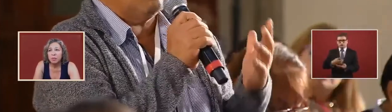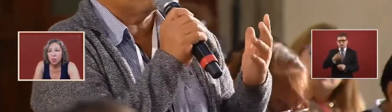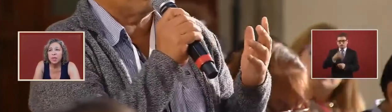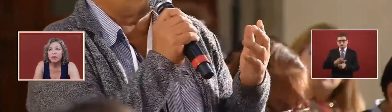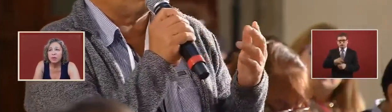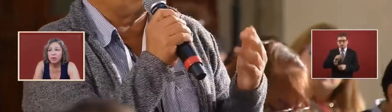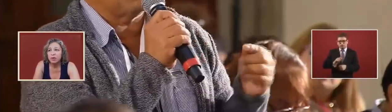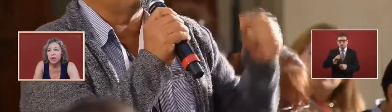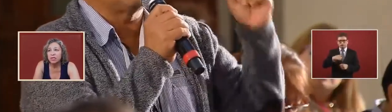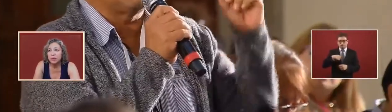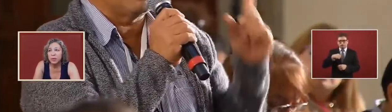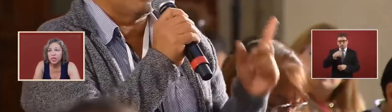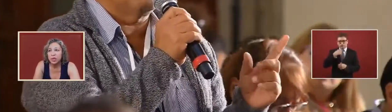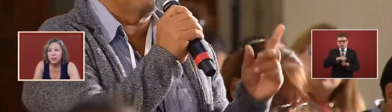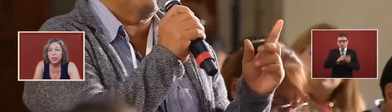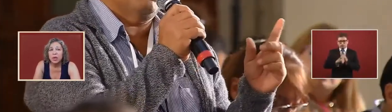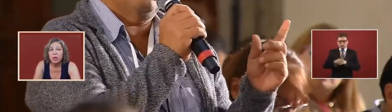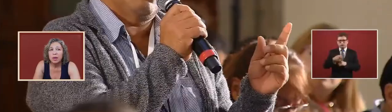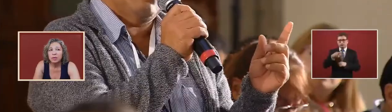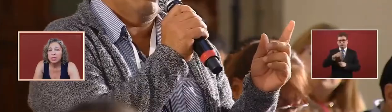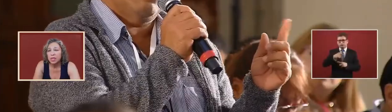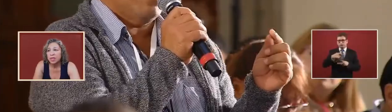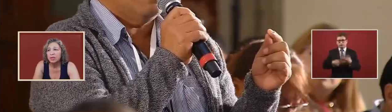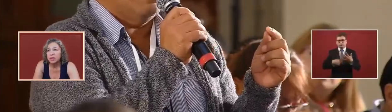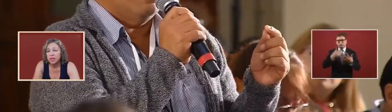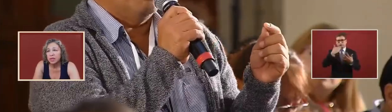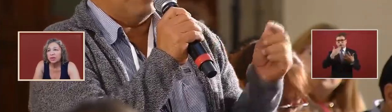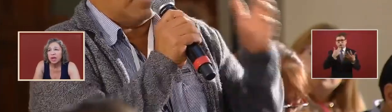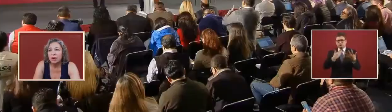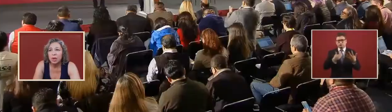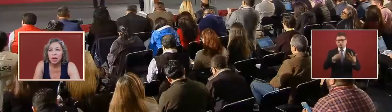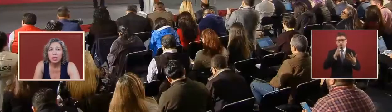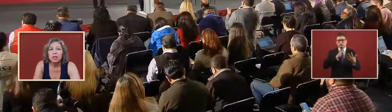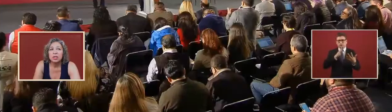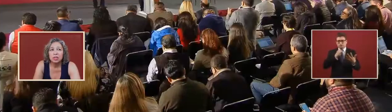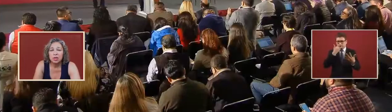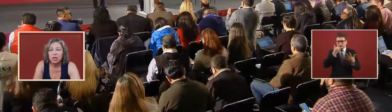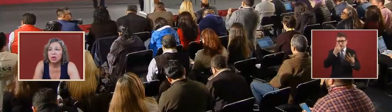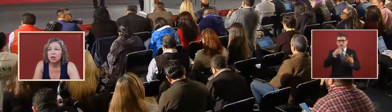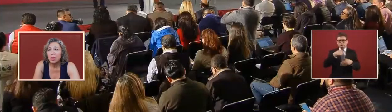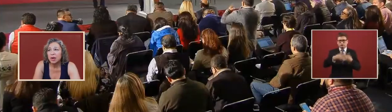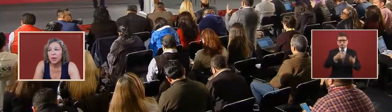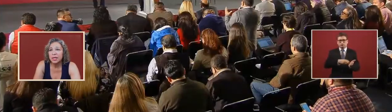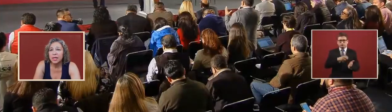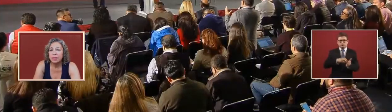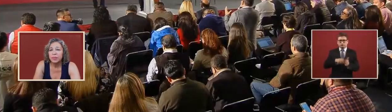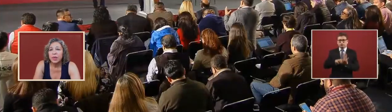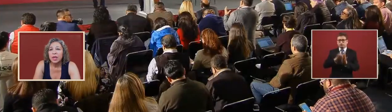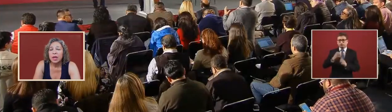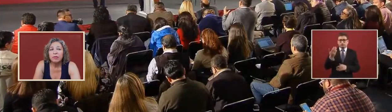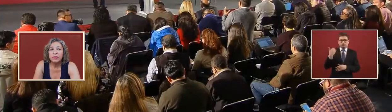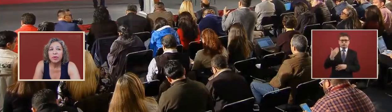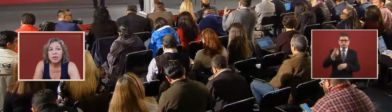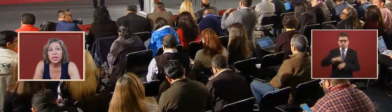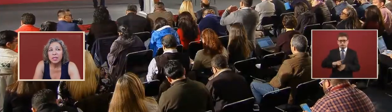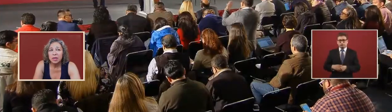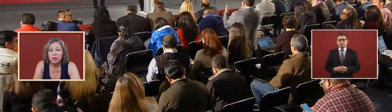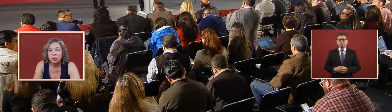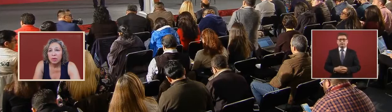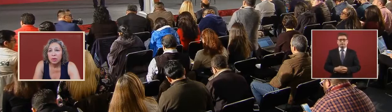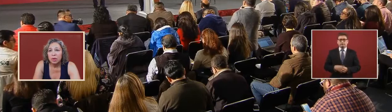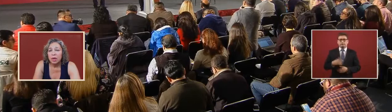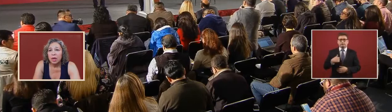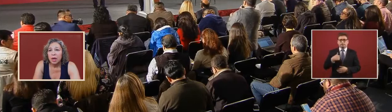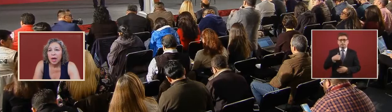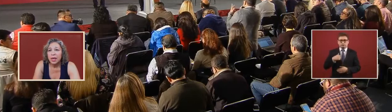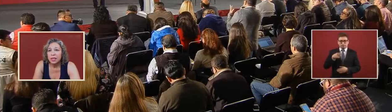because i'm with a fourth transformation we have just signaled things that are not well so that you can be correcting them a few days ago